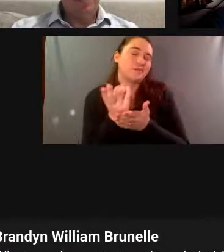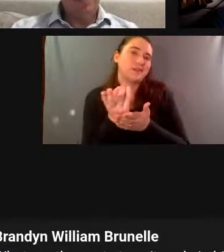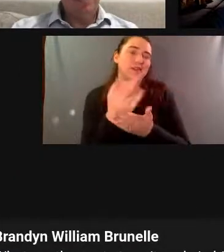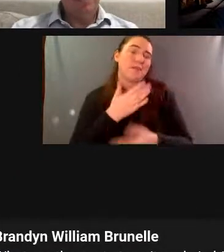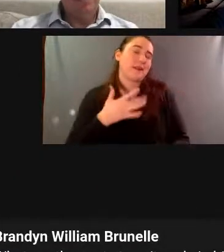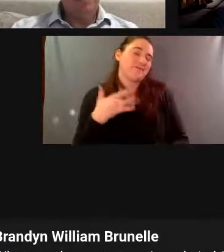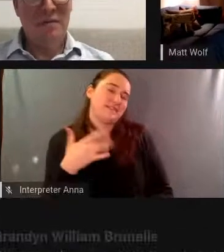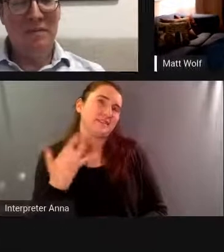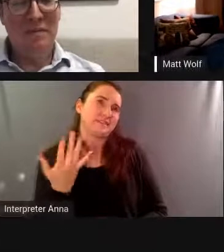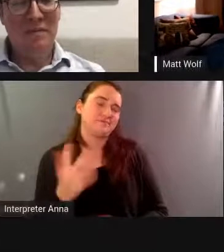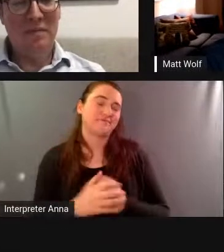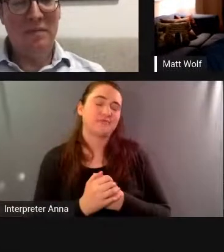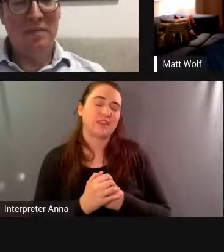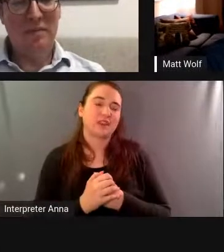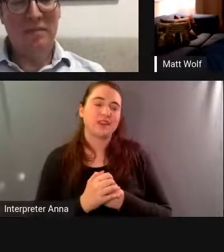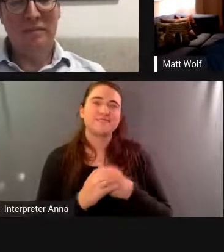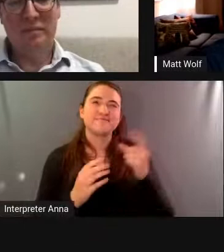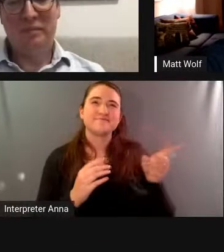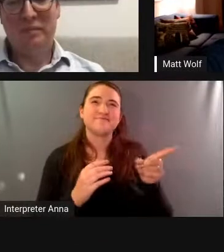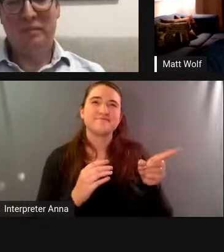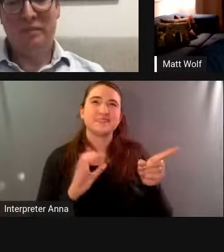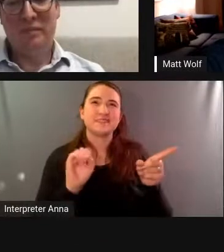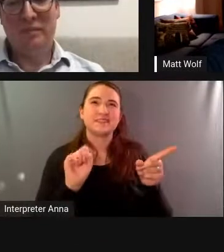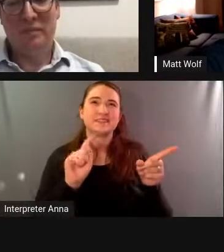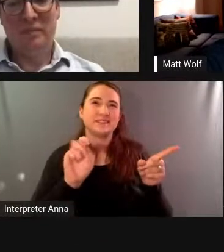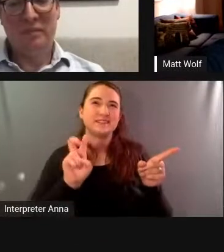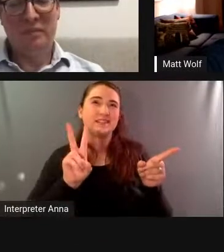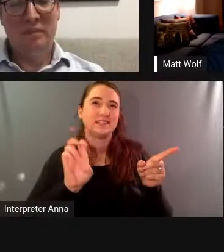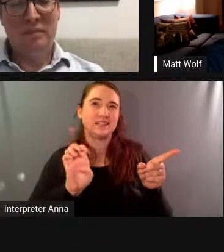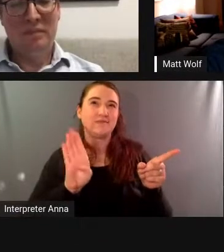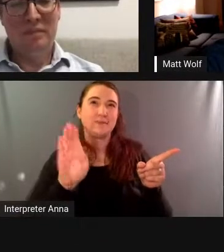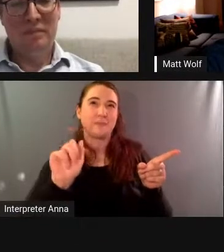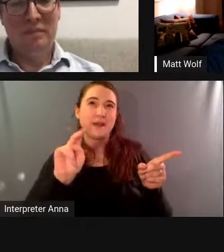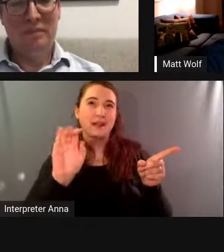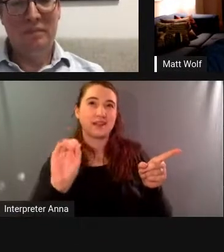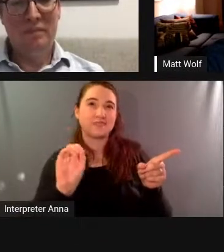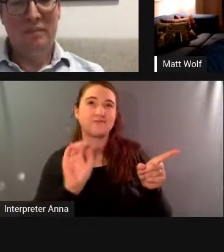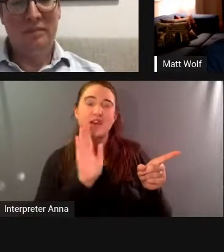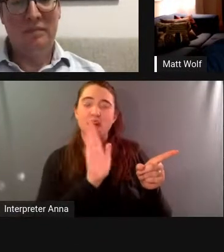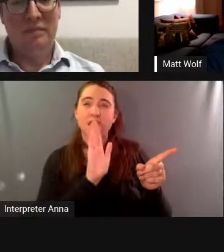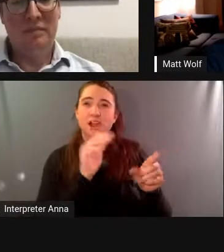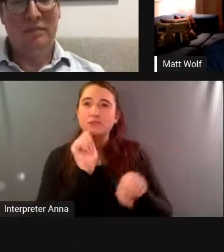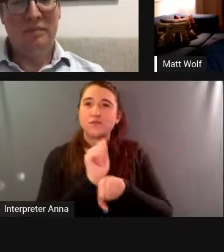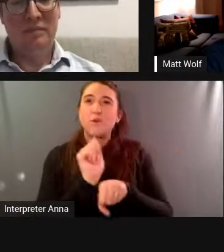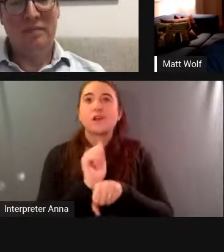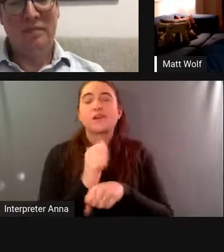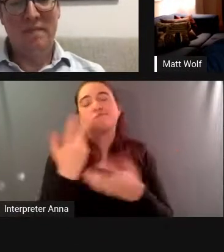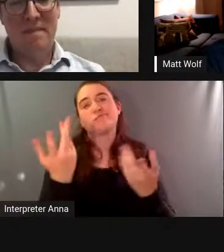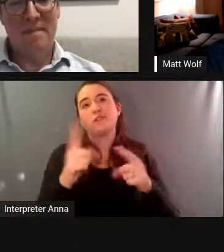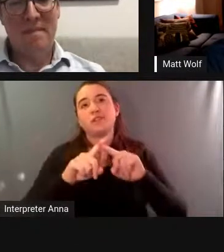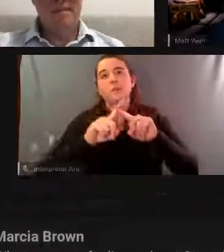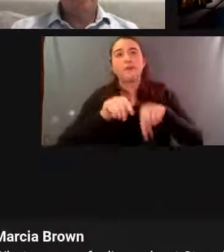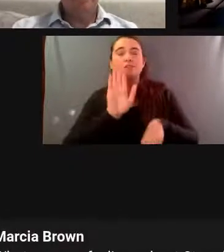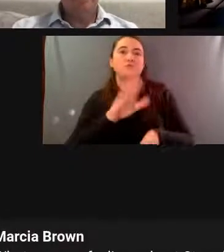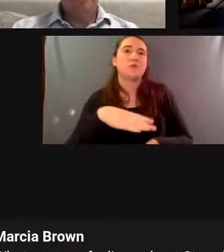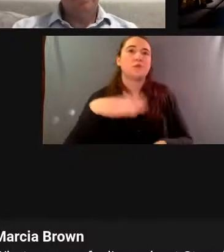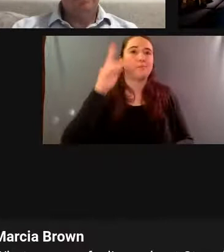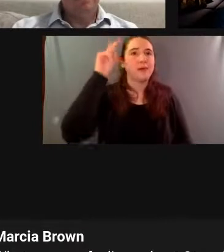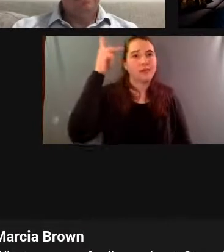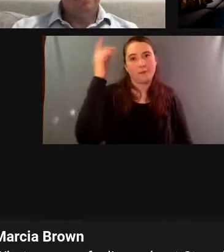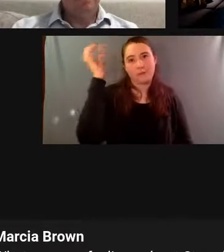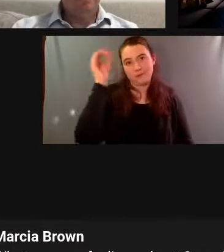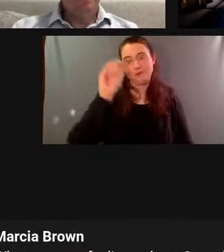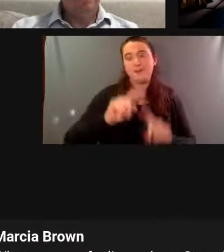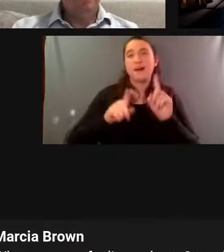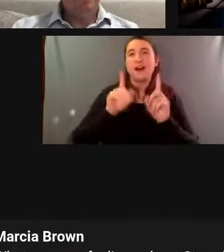feeling about it he you know he his work in his legacy it depends i guess on where you stand politically but biosphere 2 is